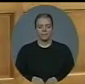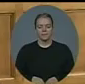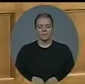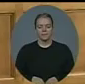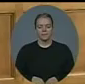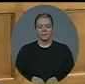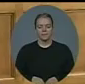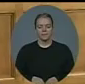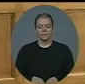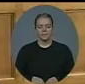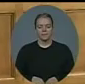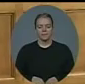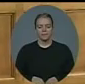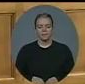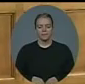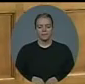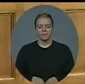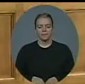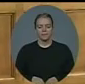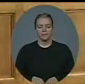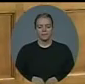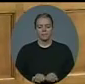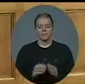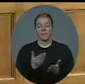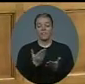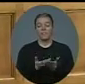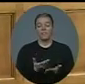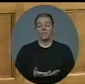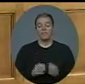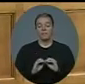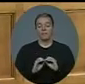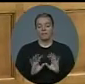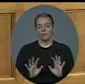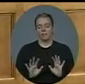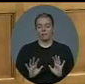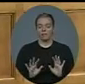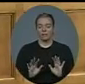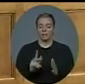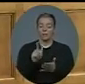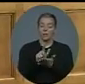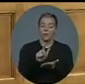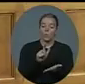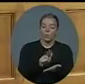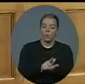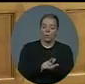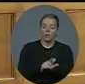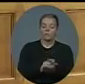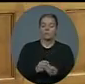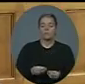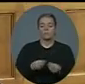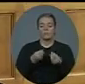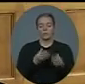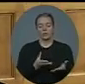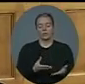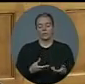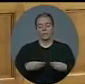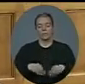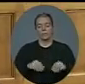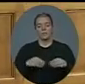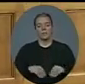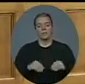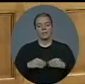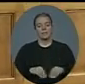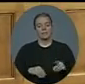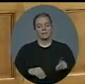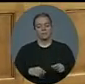the facts are clear. The legislation gives the minister unilateral powers to refuse to process applications